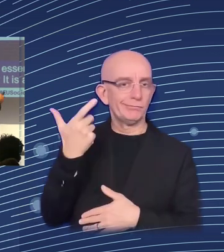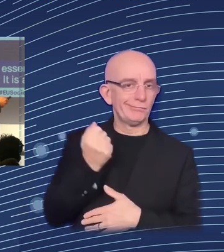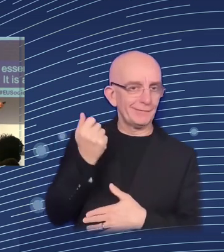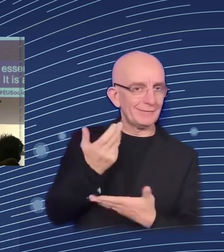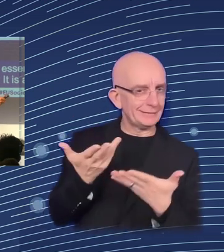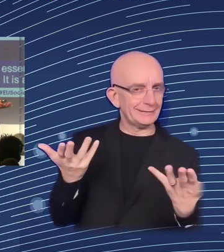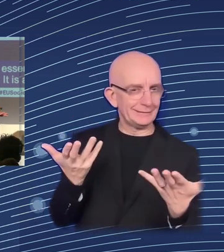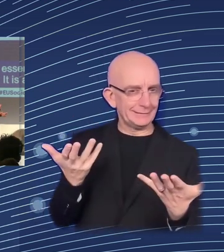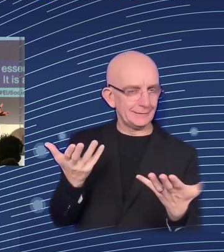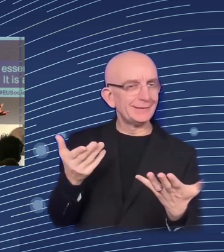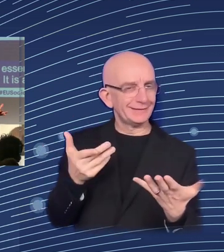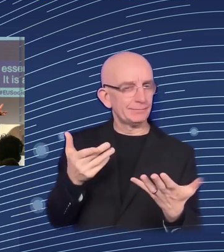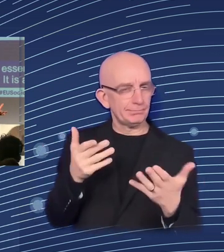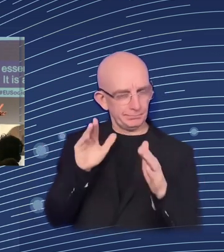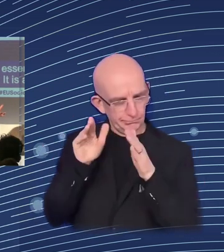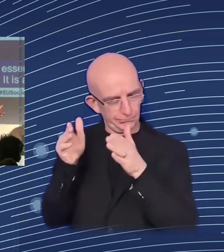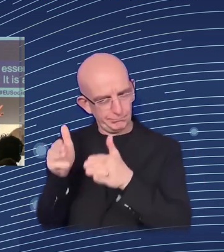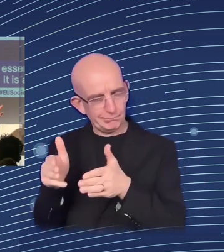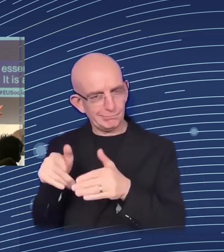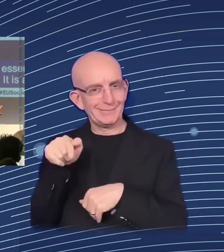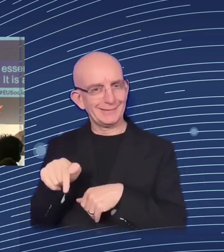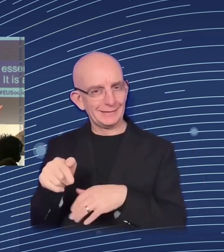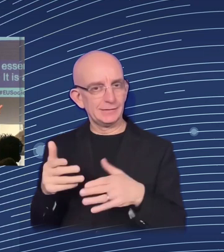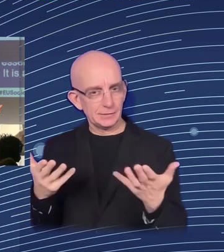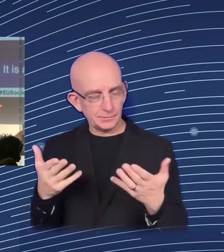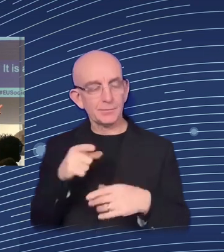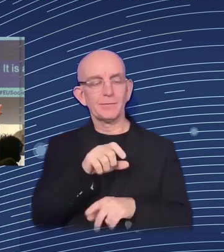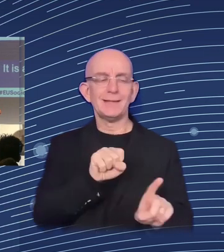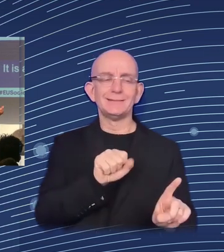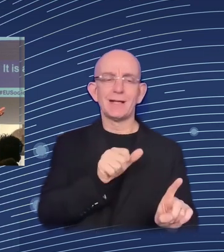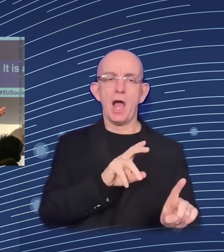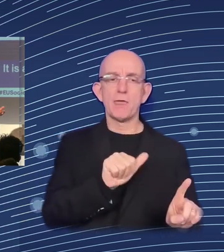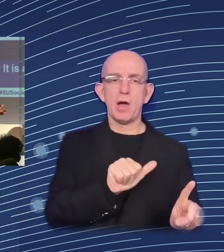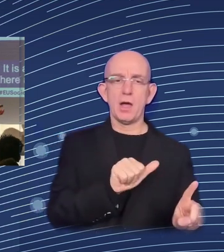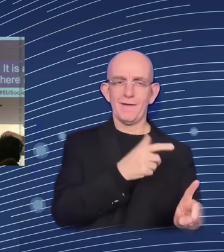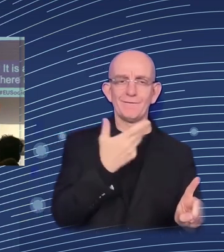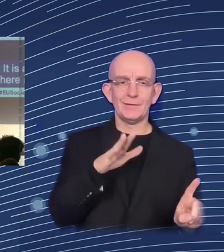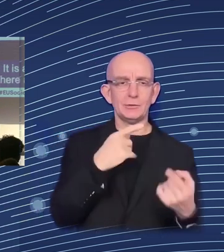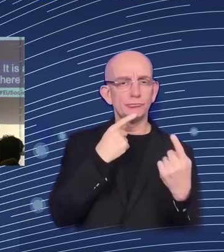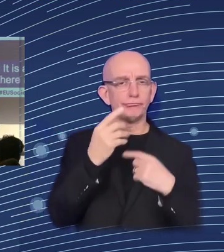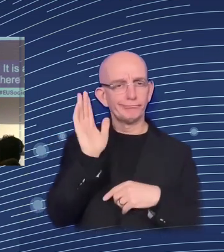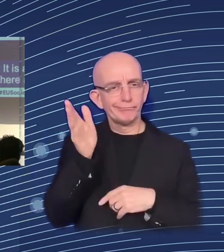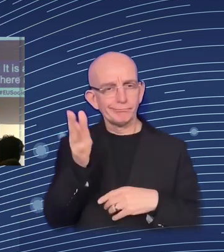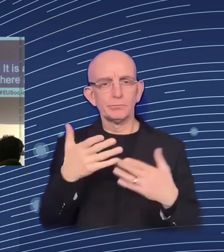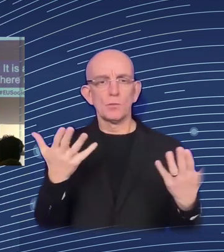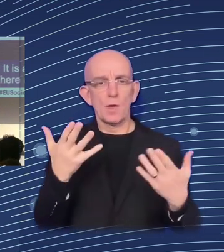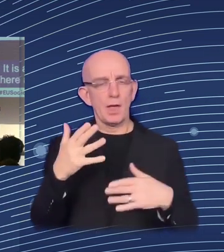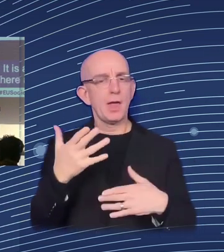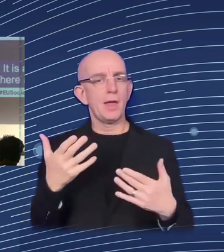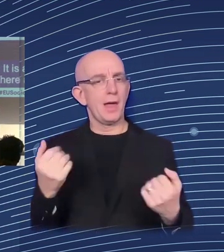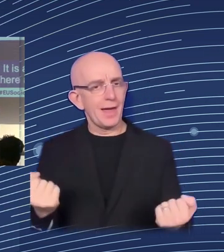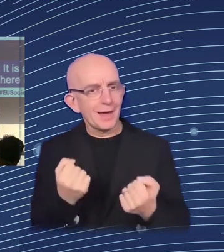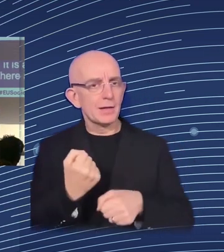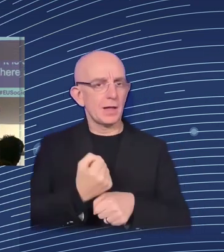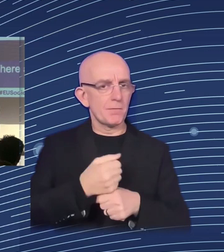policy, and there are different policies that one could think about in terms of intervention. Right. But here, we focus on